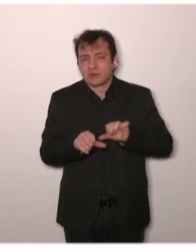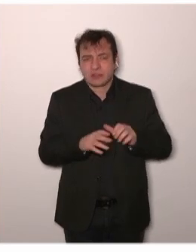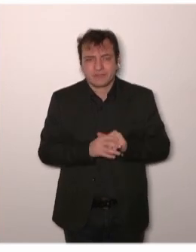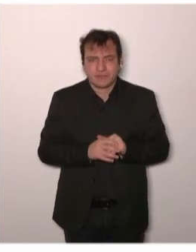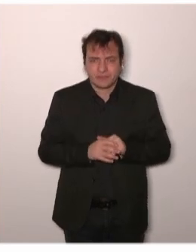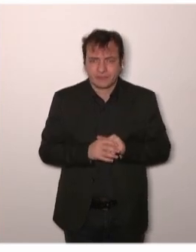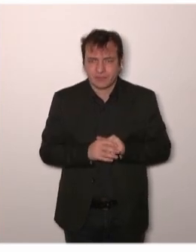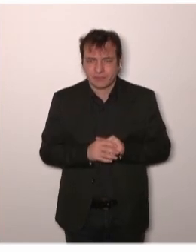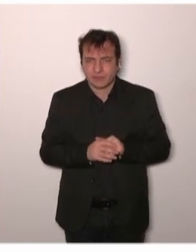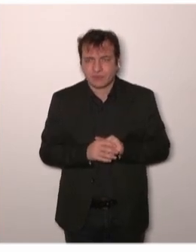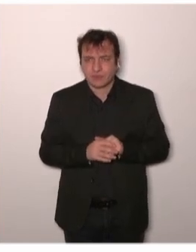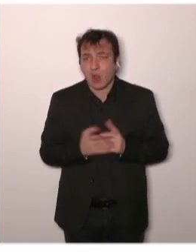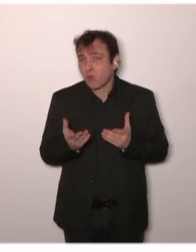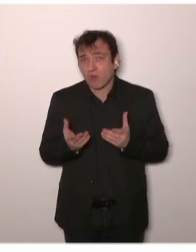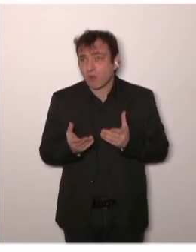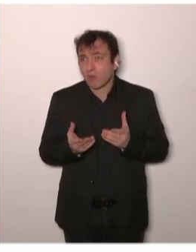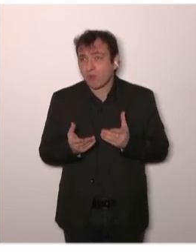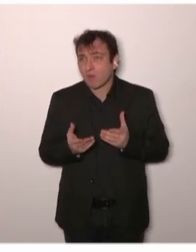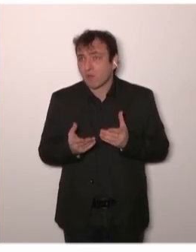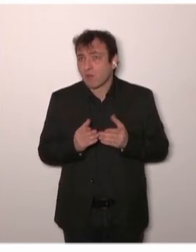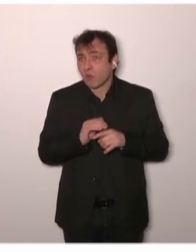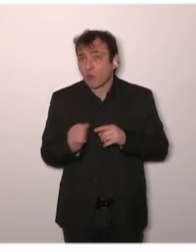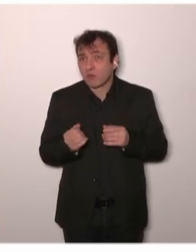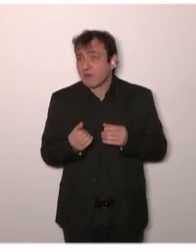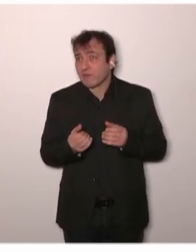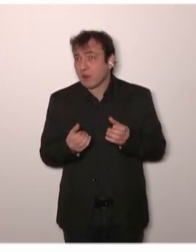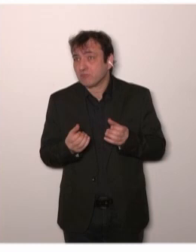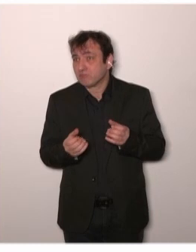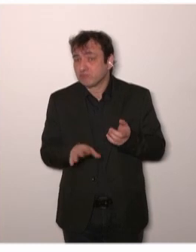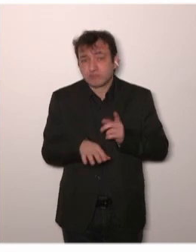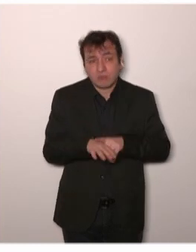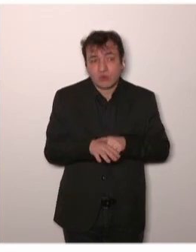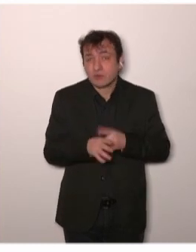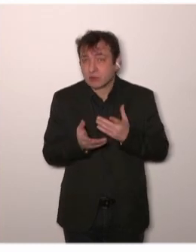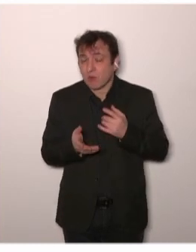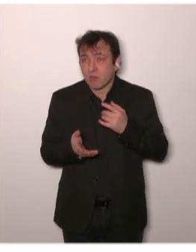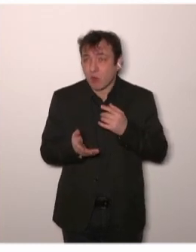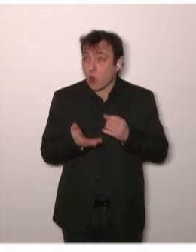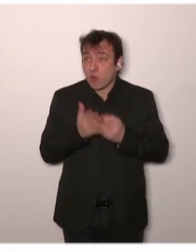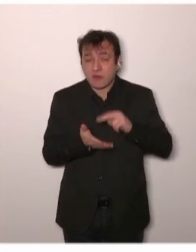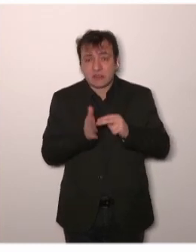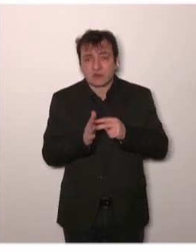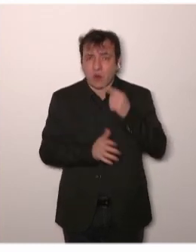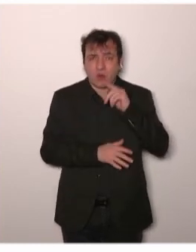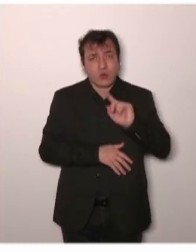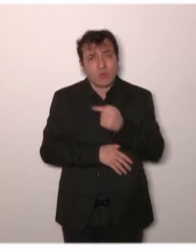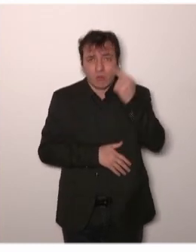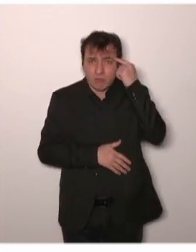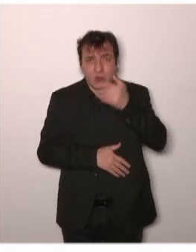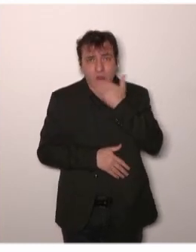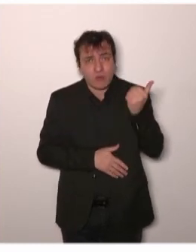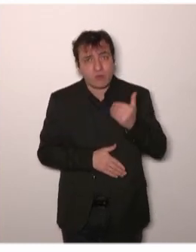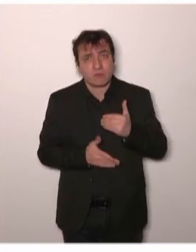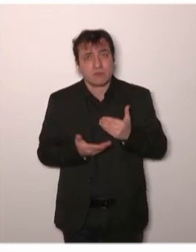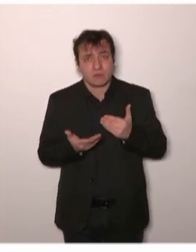new technology, we all believe it's better, until somebody, and we have seen these cases of what I call medical reversal, where